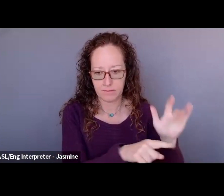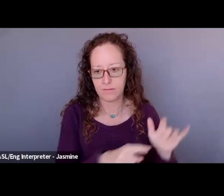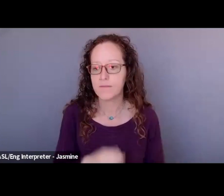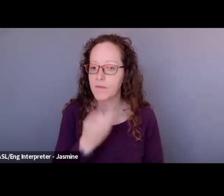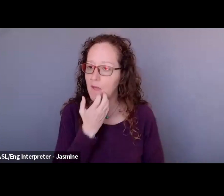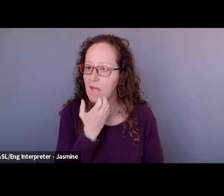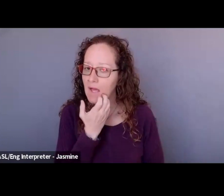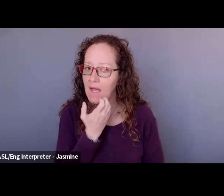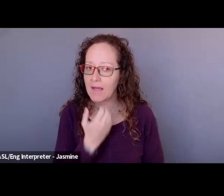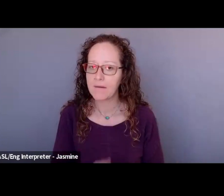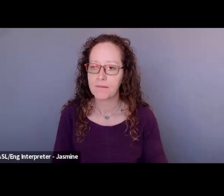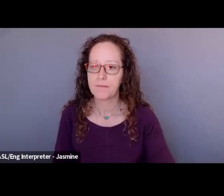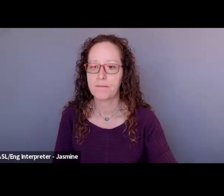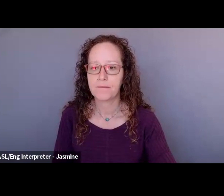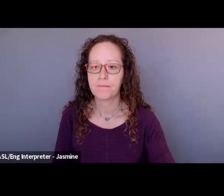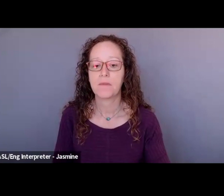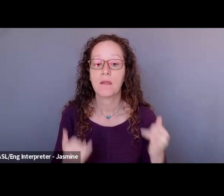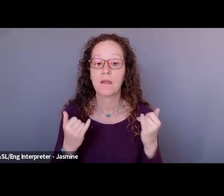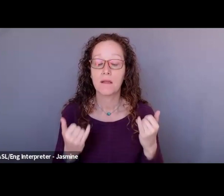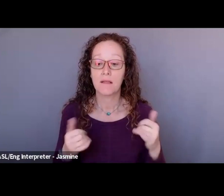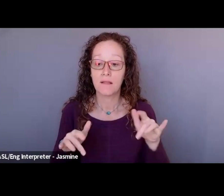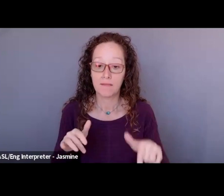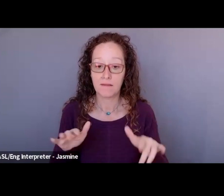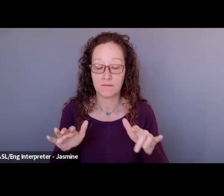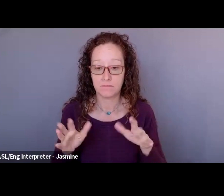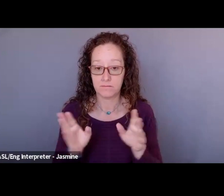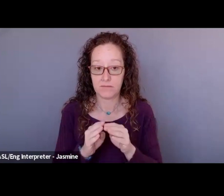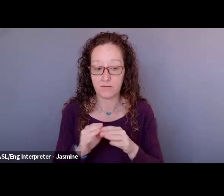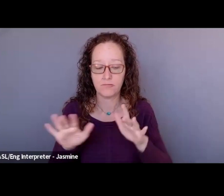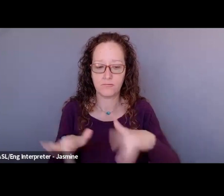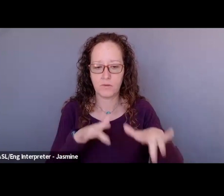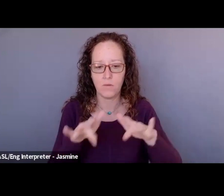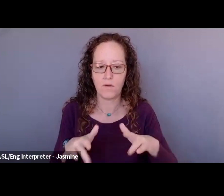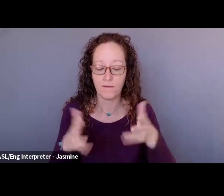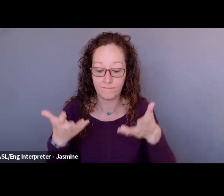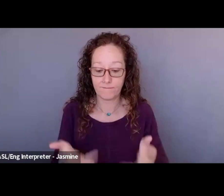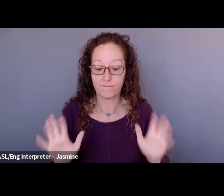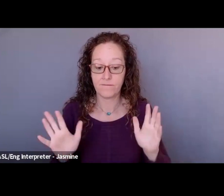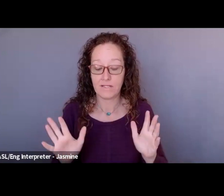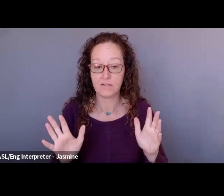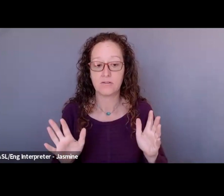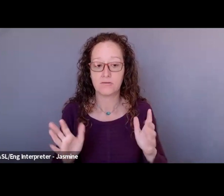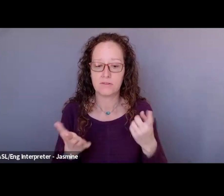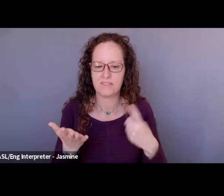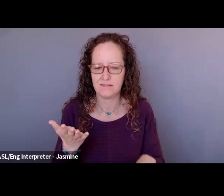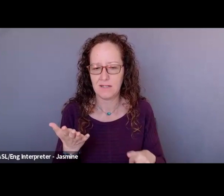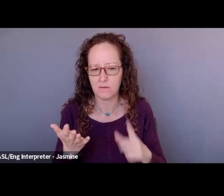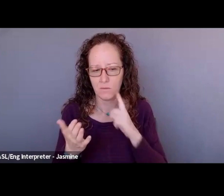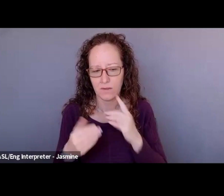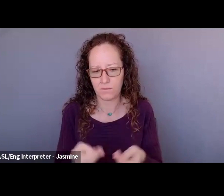And lastly, this session is being recorded. It will be made available to you all at the conclusion of the conference. We will try to get those resources